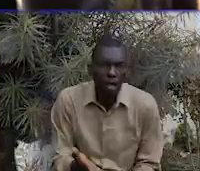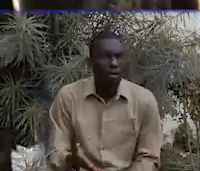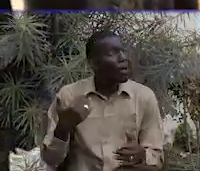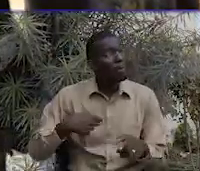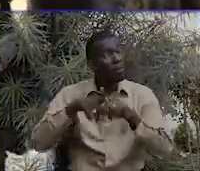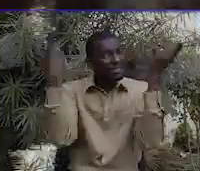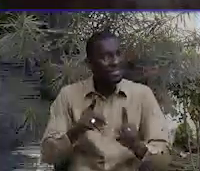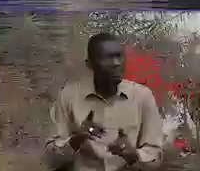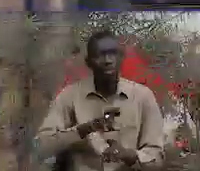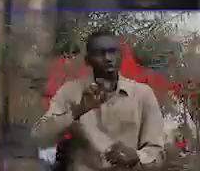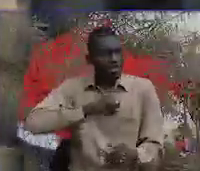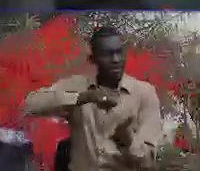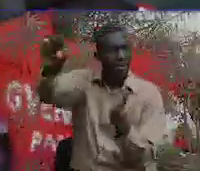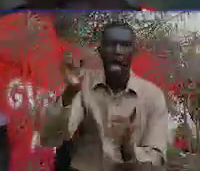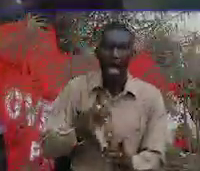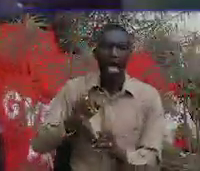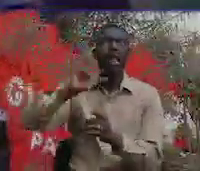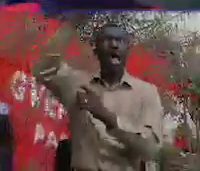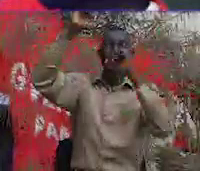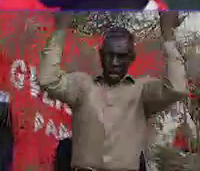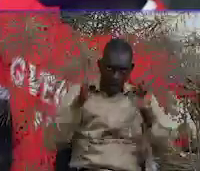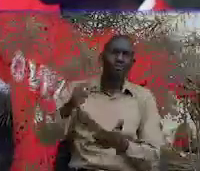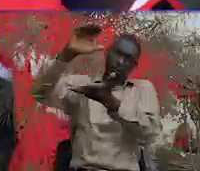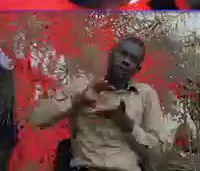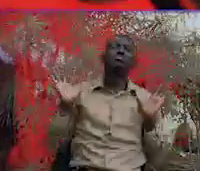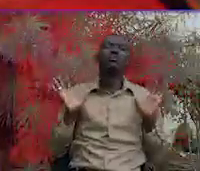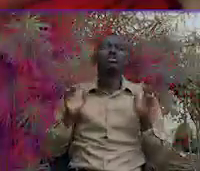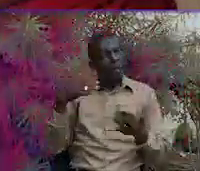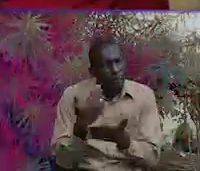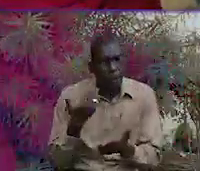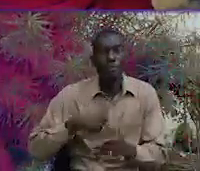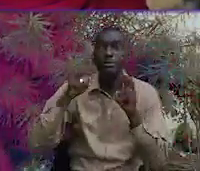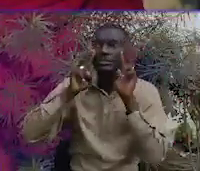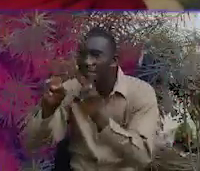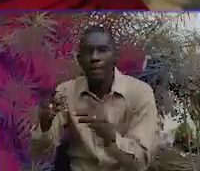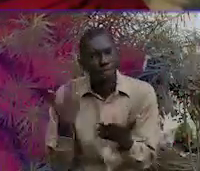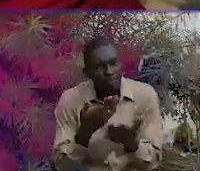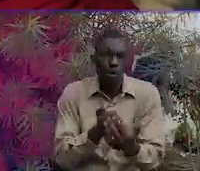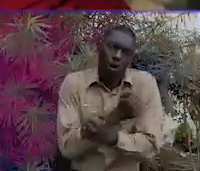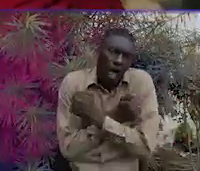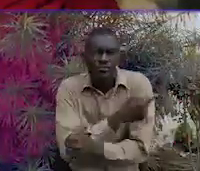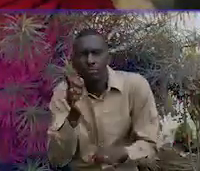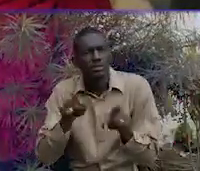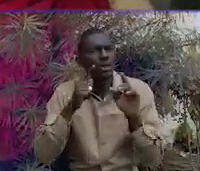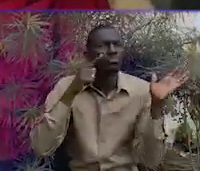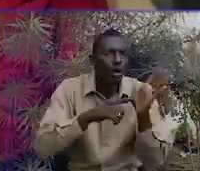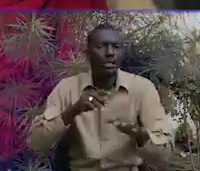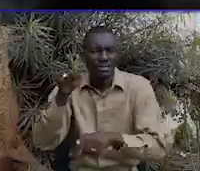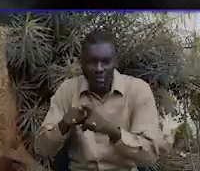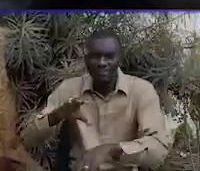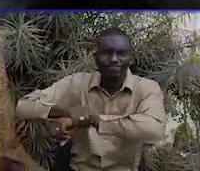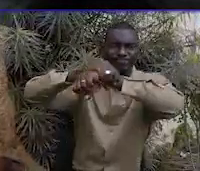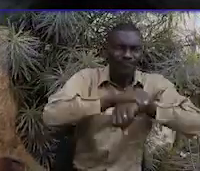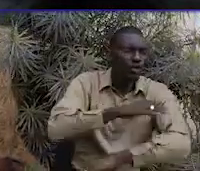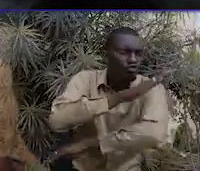So, landiro mufendati moobukatambi minano, otanimbe na kordalu kono, nalajuru tol treat fairly, aninkano kono.